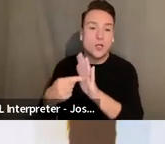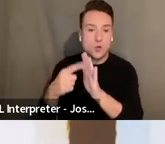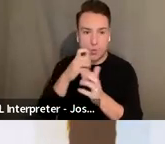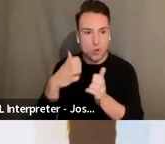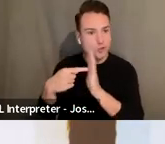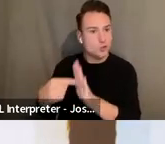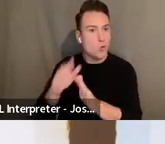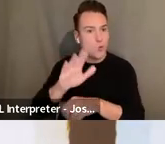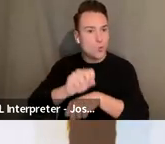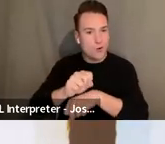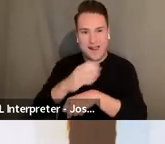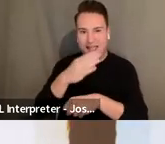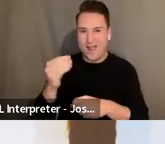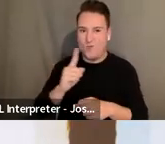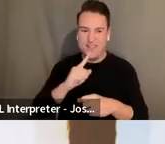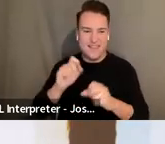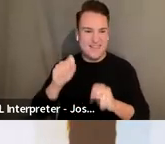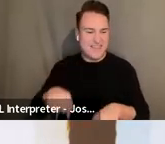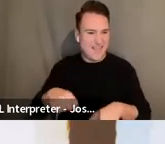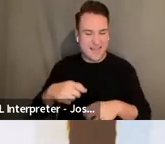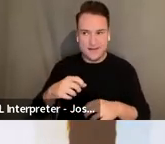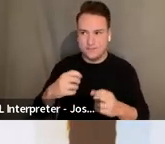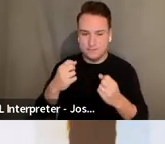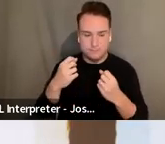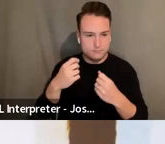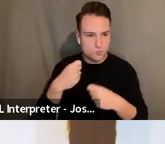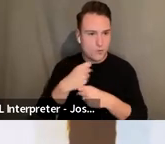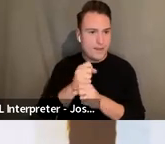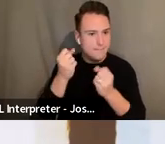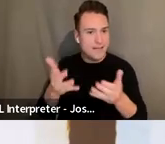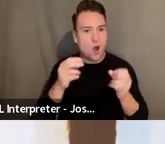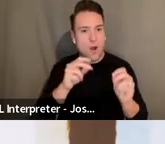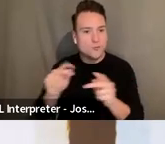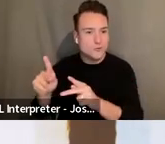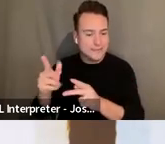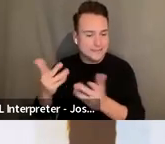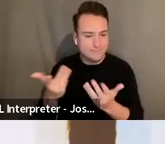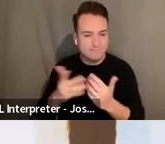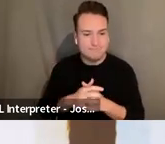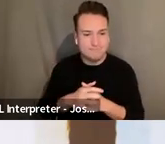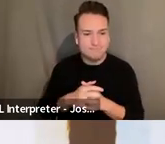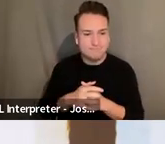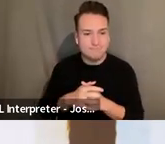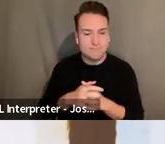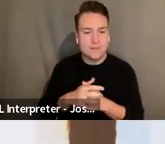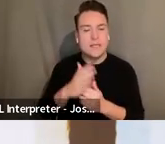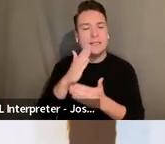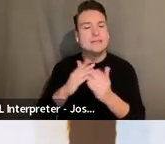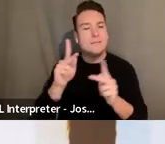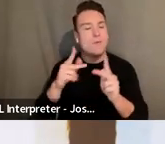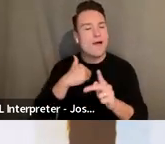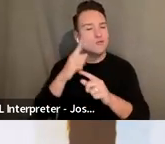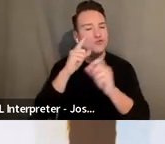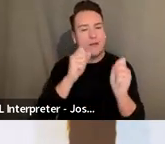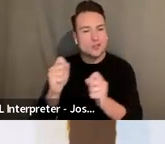open all sorts of possibilities for how the work tours. People use different strategies for allocating that funding, so some folks might give large